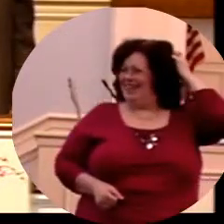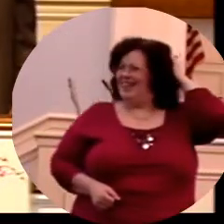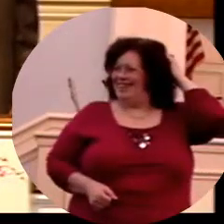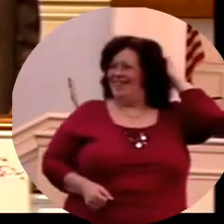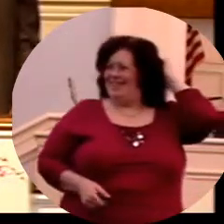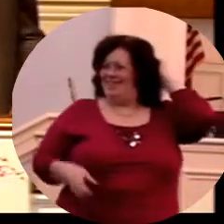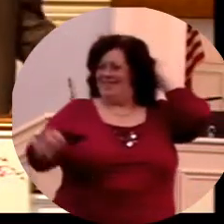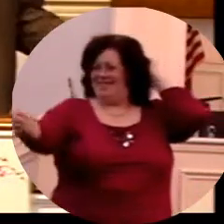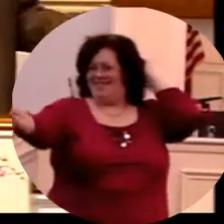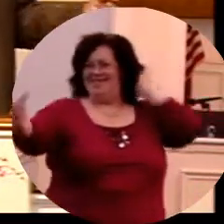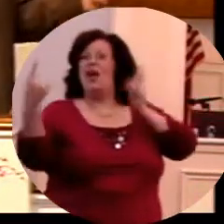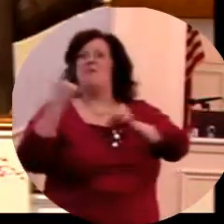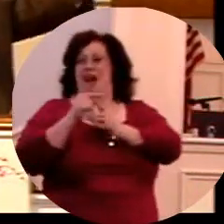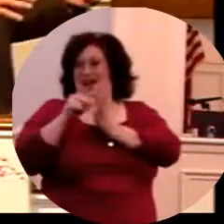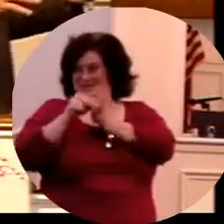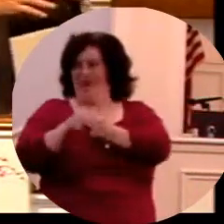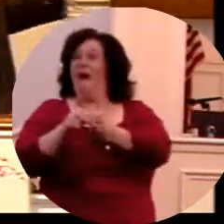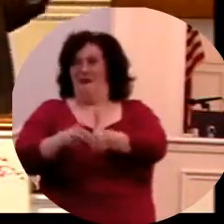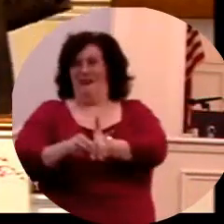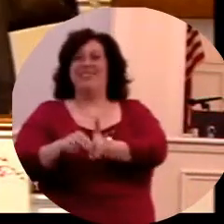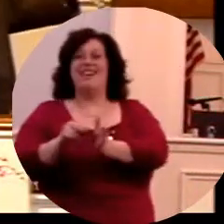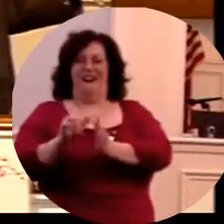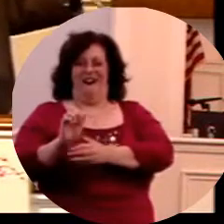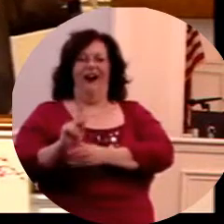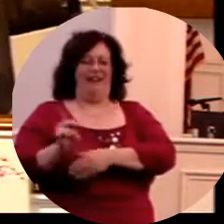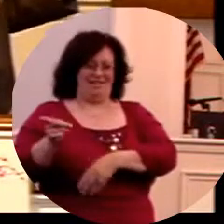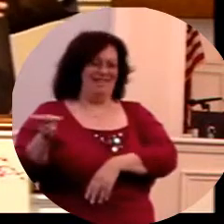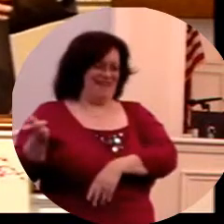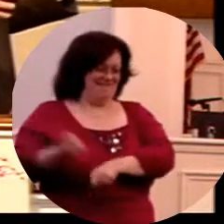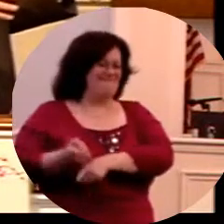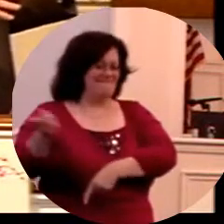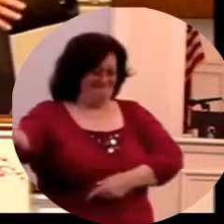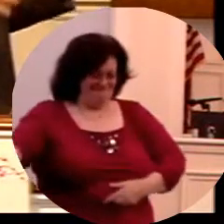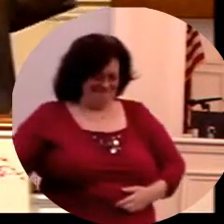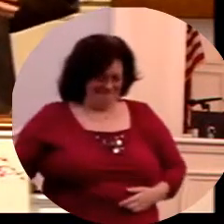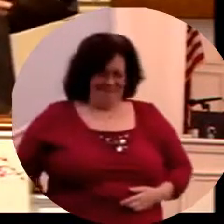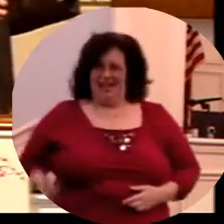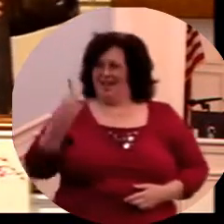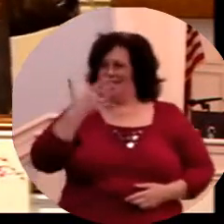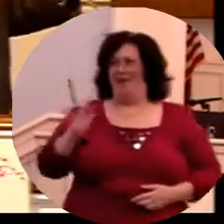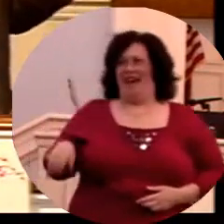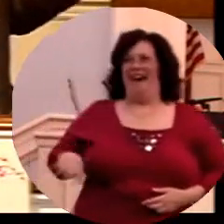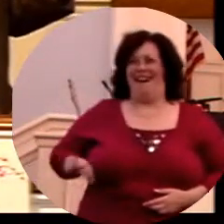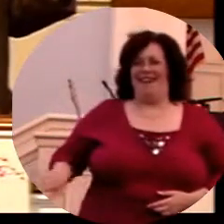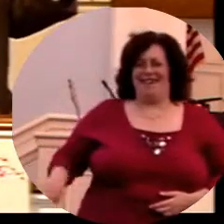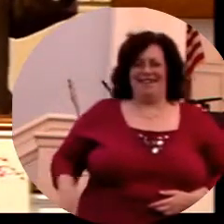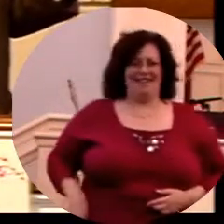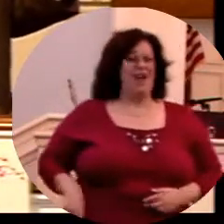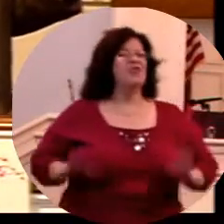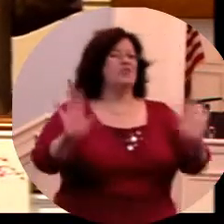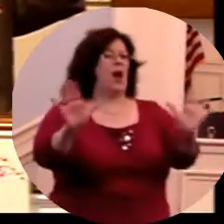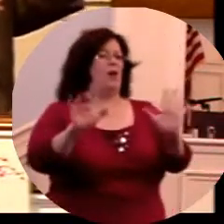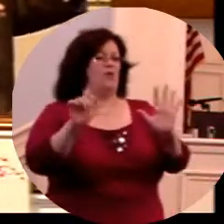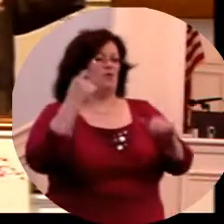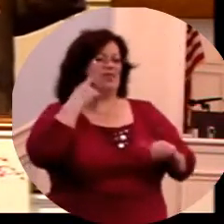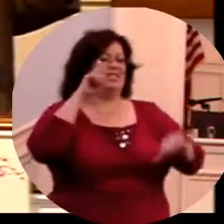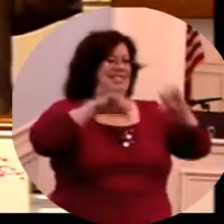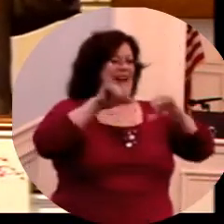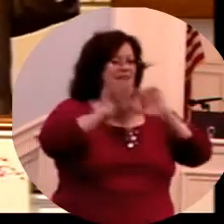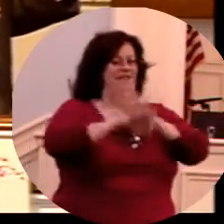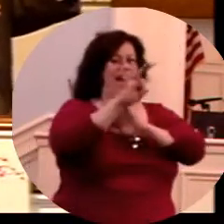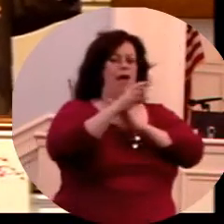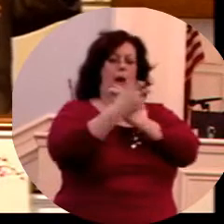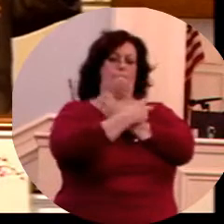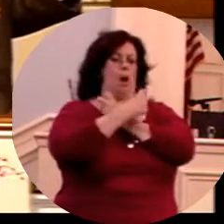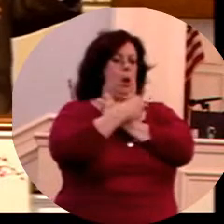So, they find a bone in a certain layer, and they say, the bone is 400 million years old. How do you know it's 400?